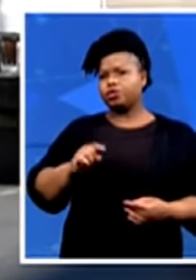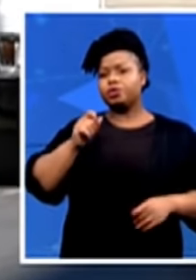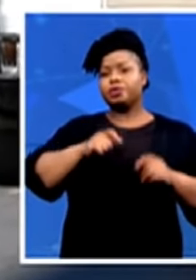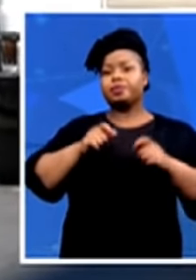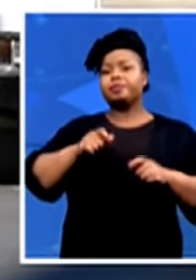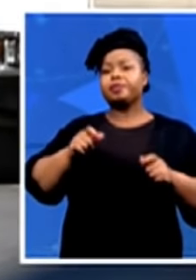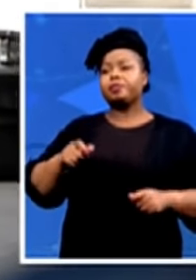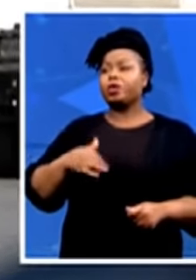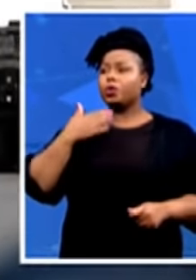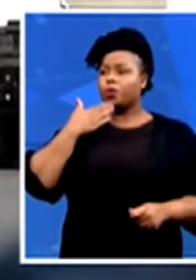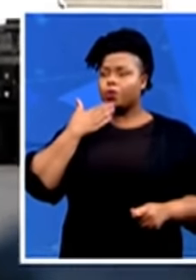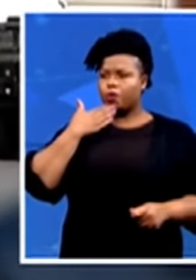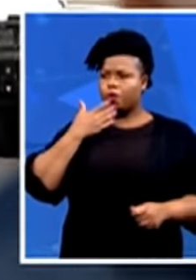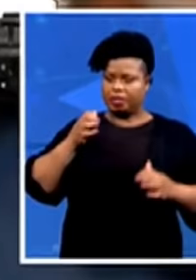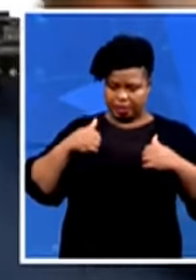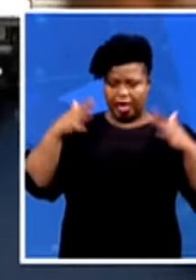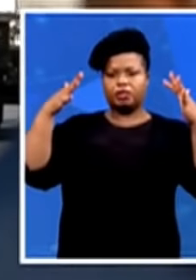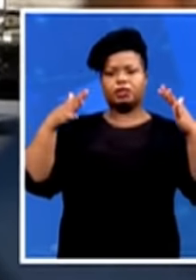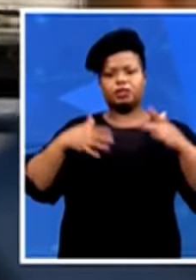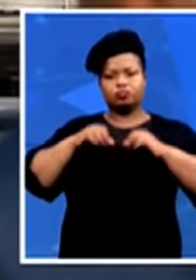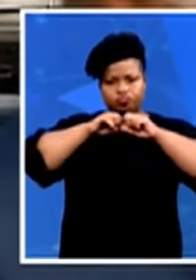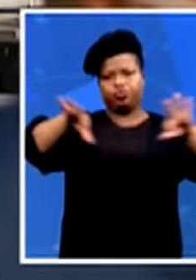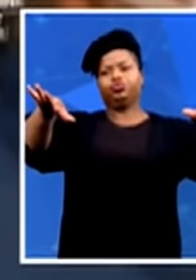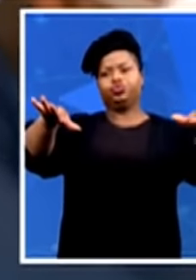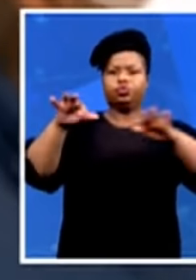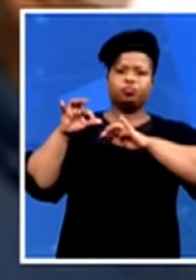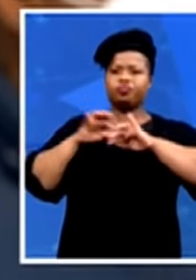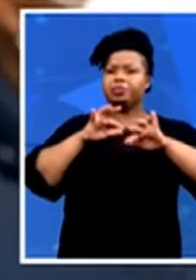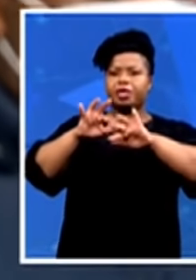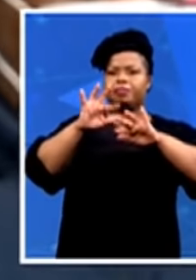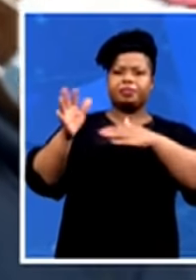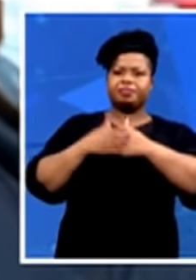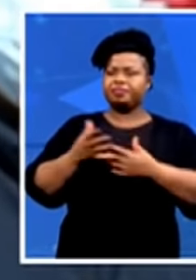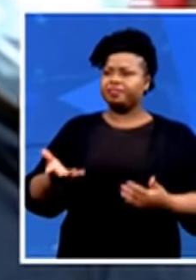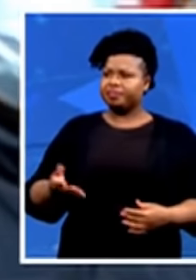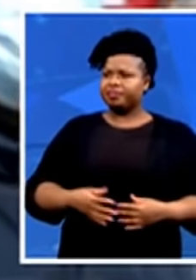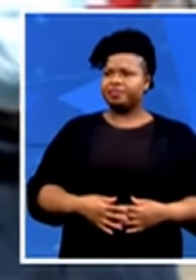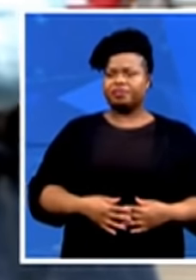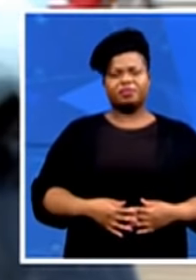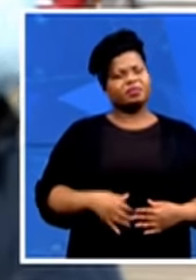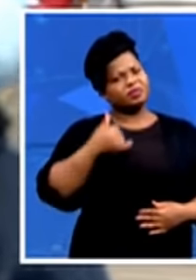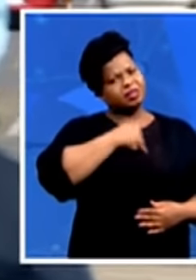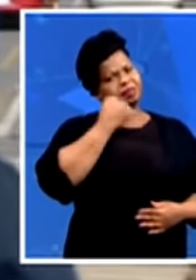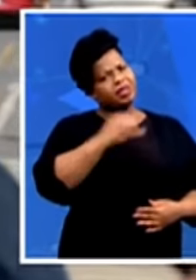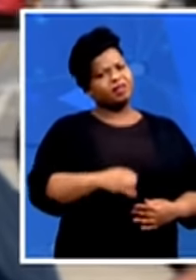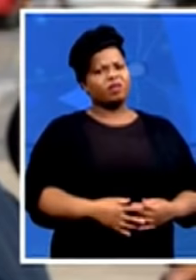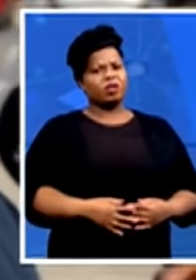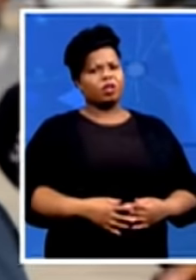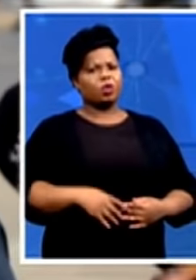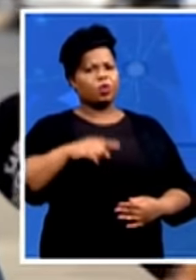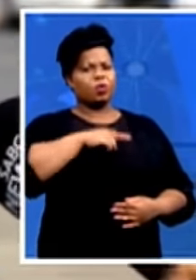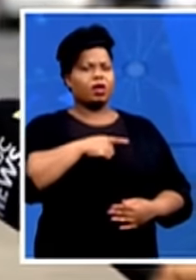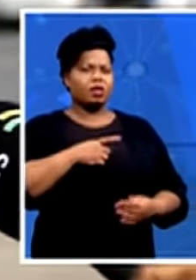threats of shutdown? Well, it's very painful because it's our people and, you know, it affects us.